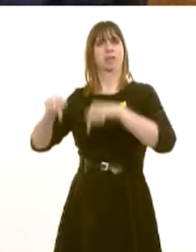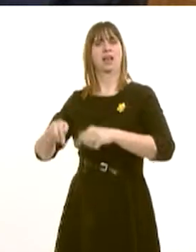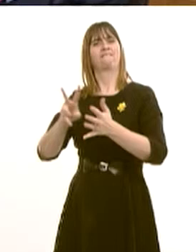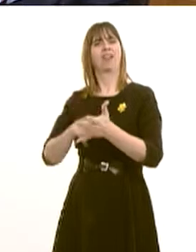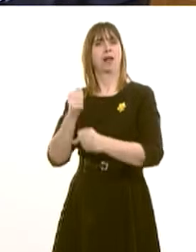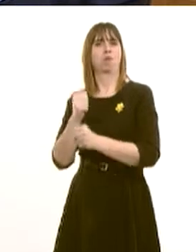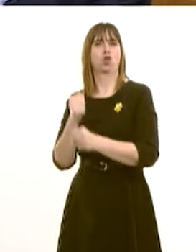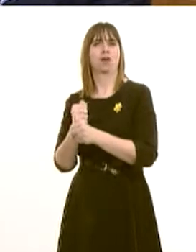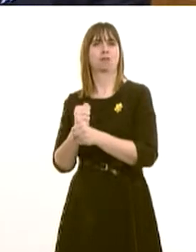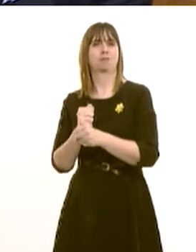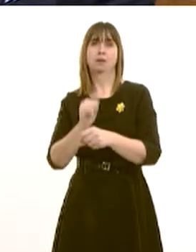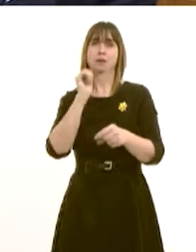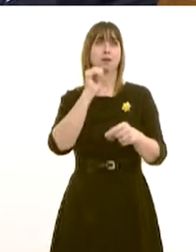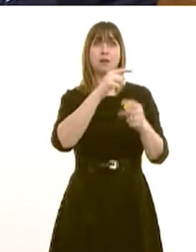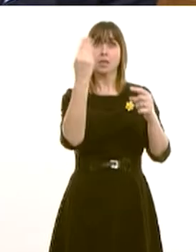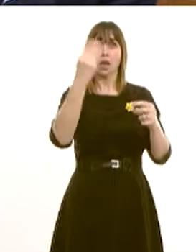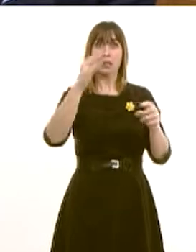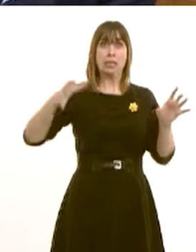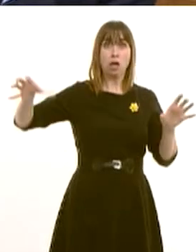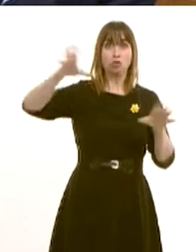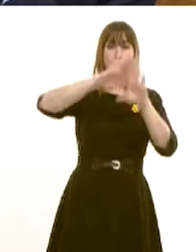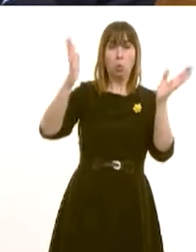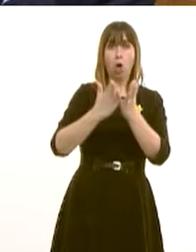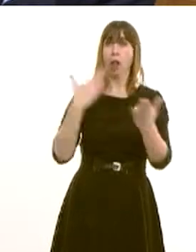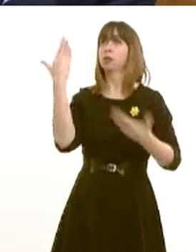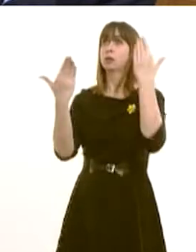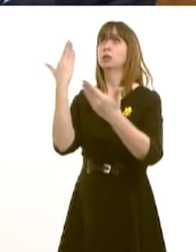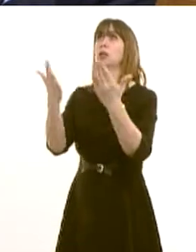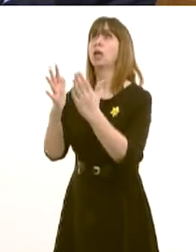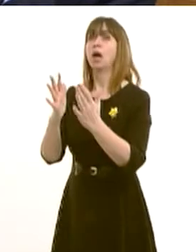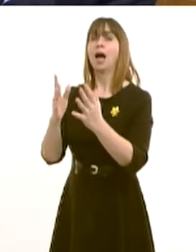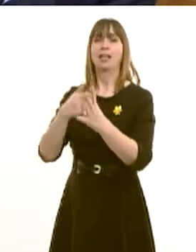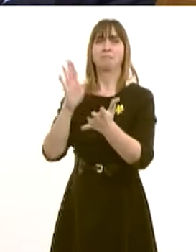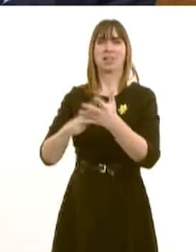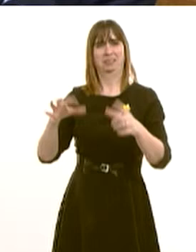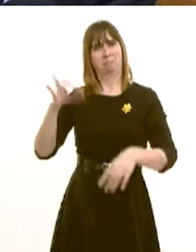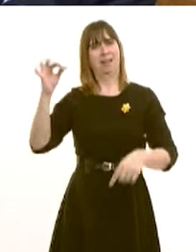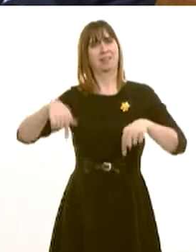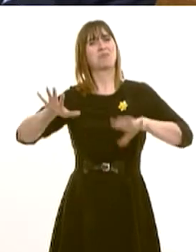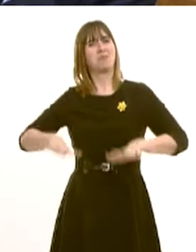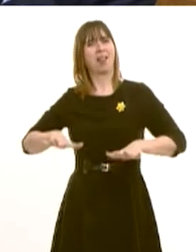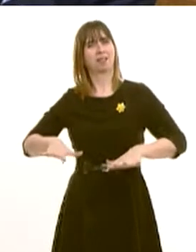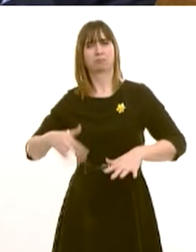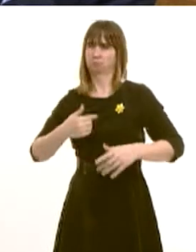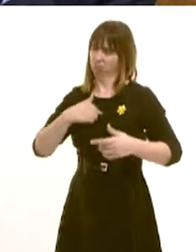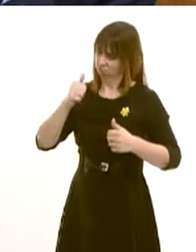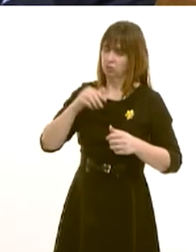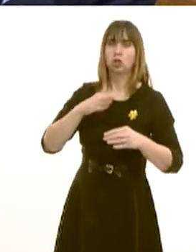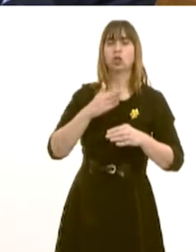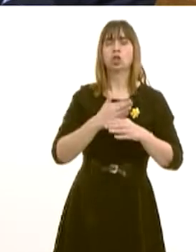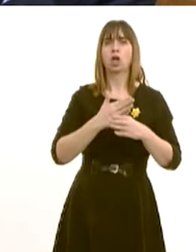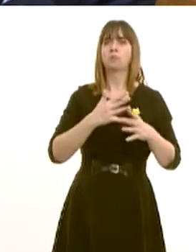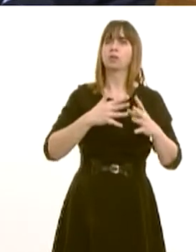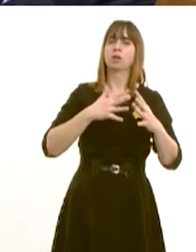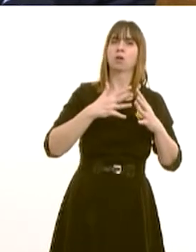Glamorgan. In terms of developing further skills, well, two examples I can give, Jobs Growth Wales. Jobs Growth Wales was a